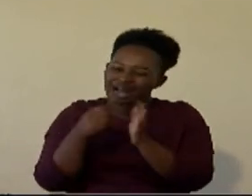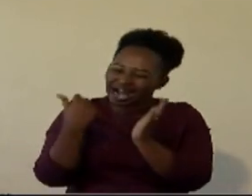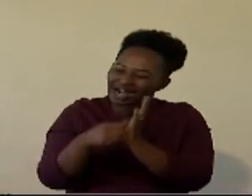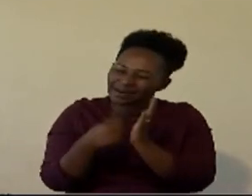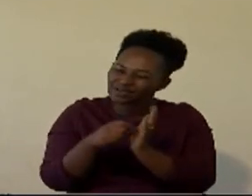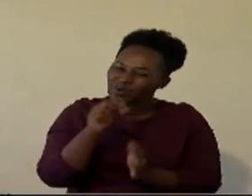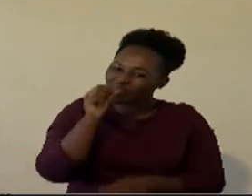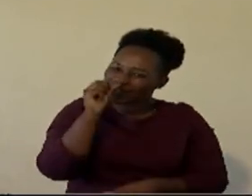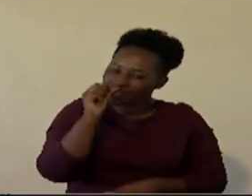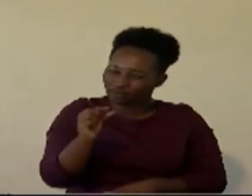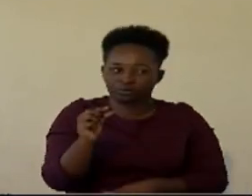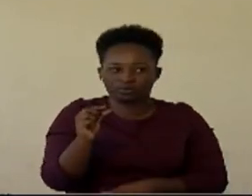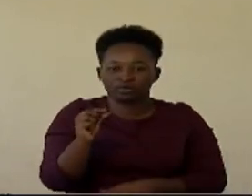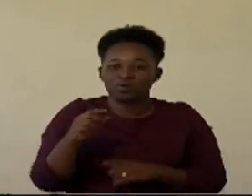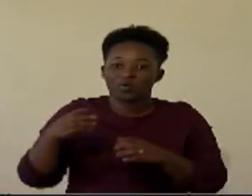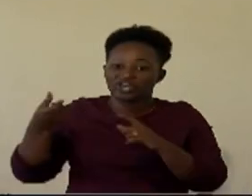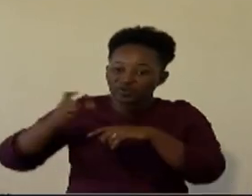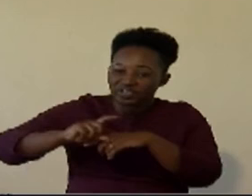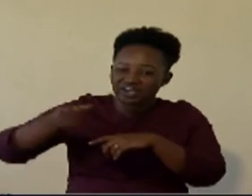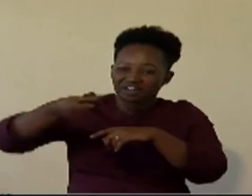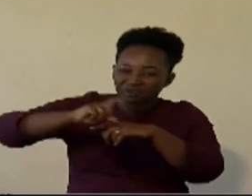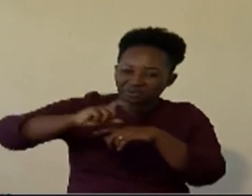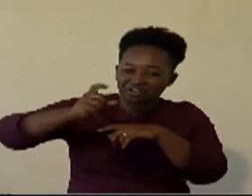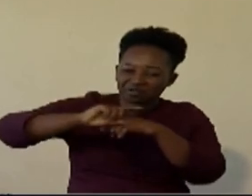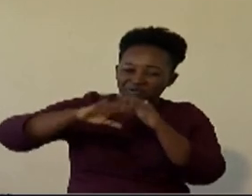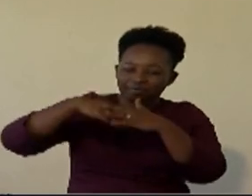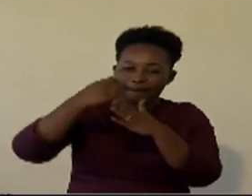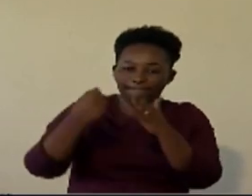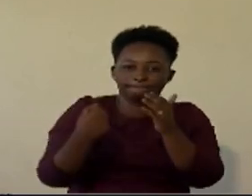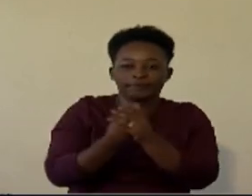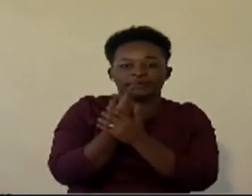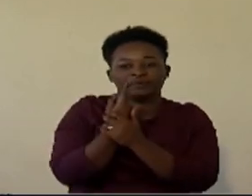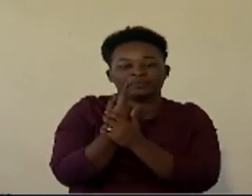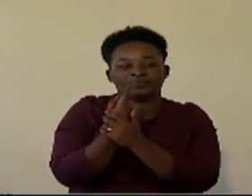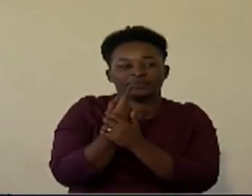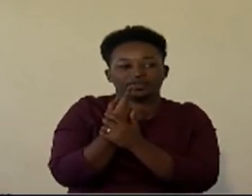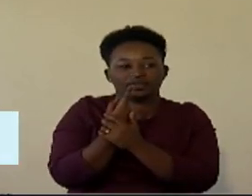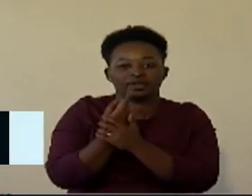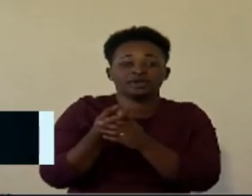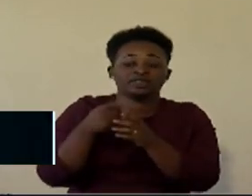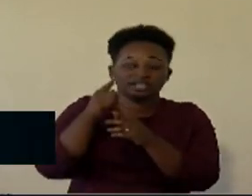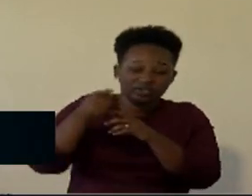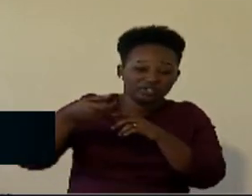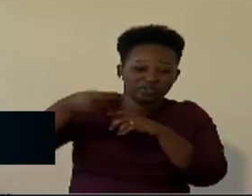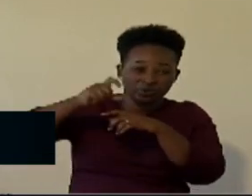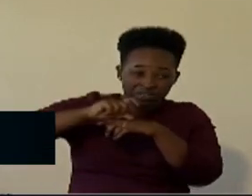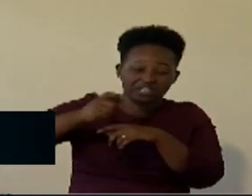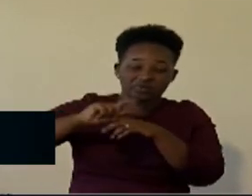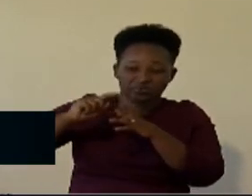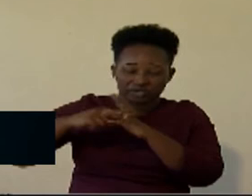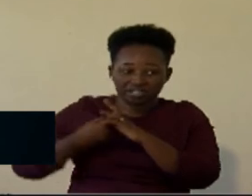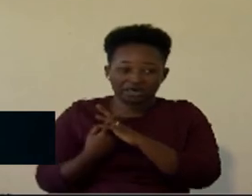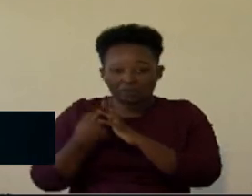has been graduating. Sorry to use the word, but it keeps adding default one,